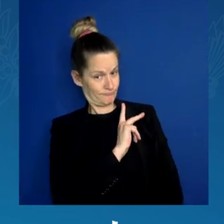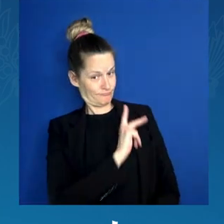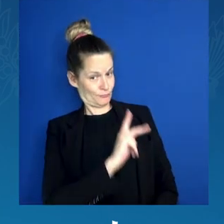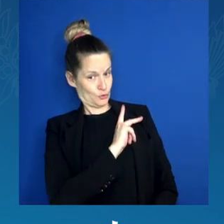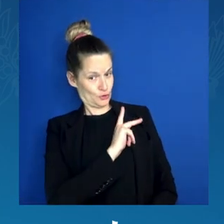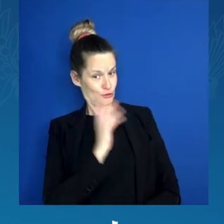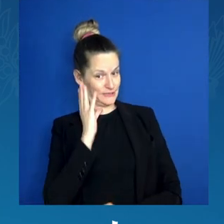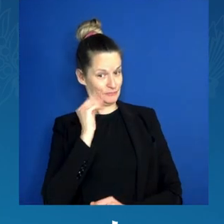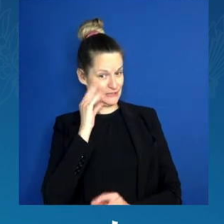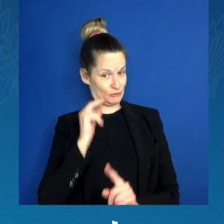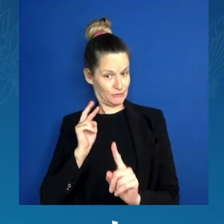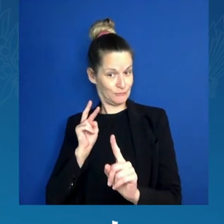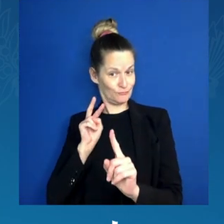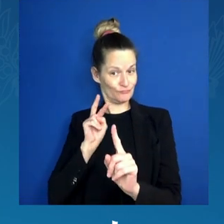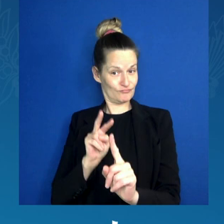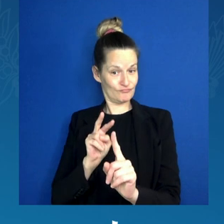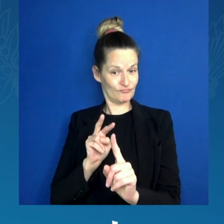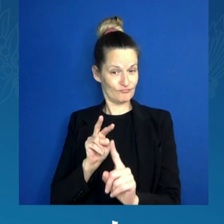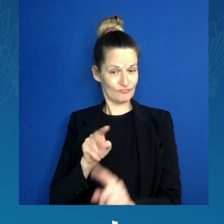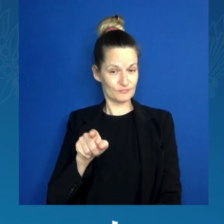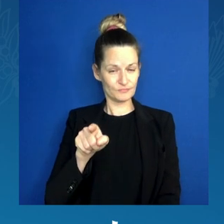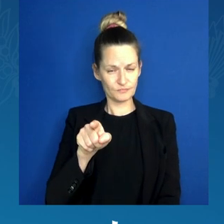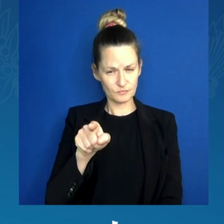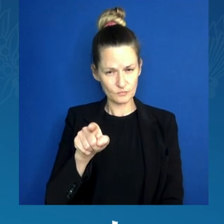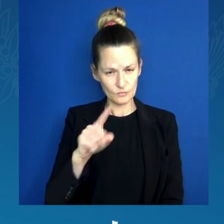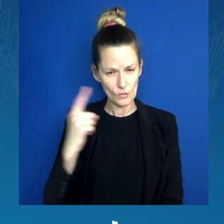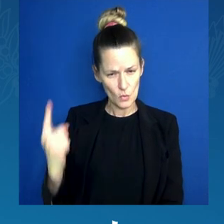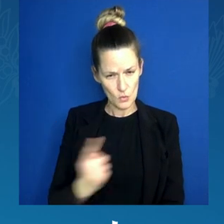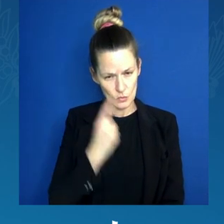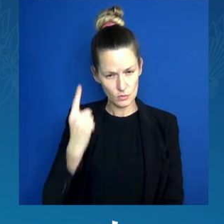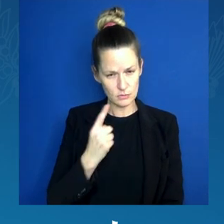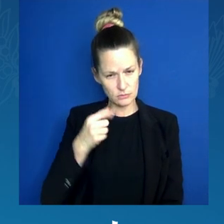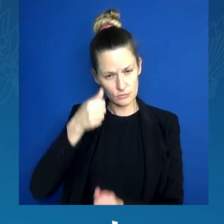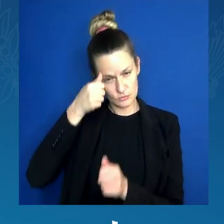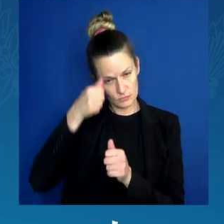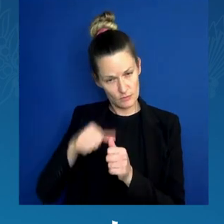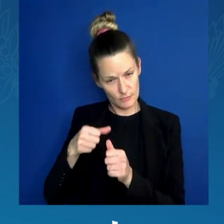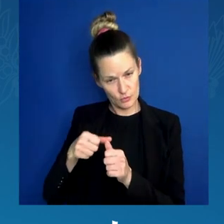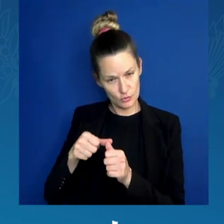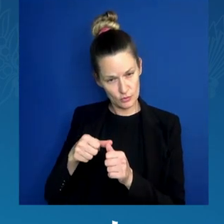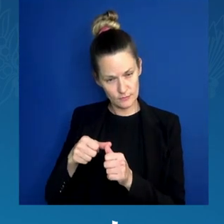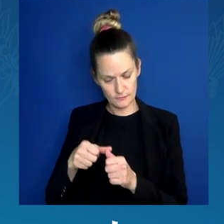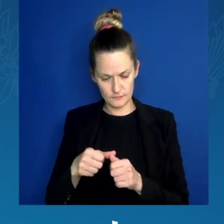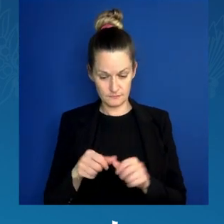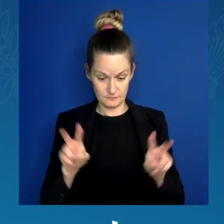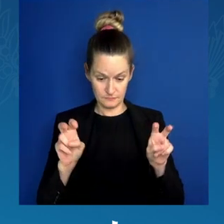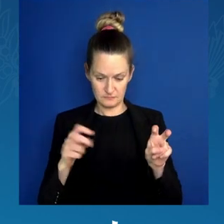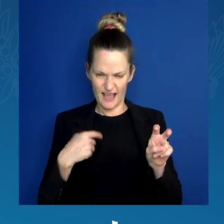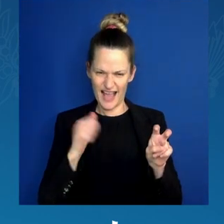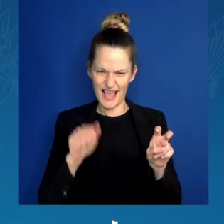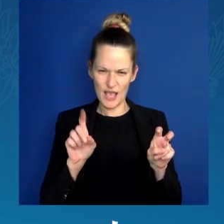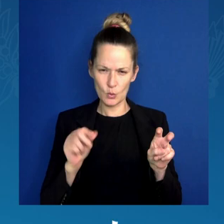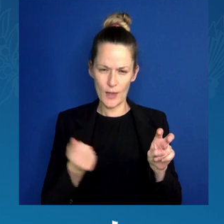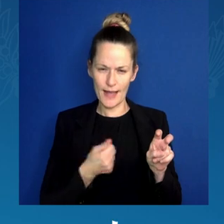anything is possible. And therefore, don't you ever hear no, it can't be done.